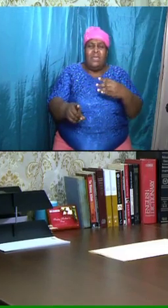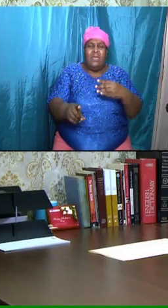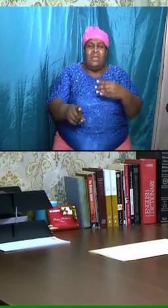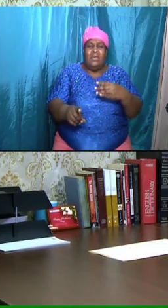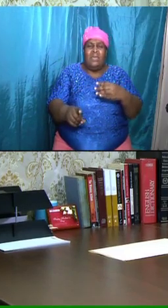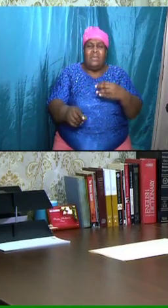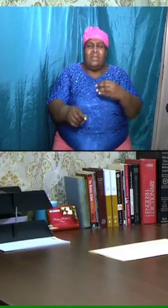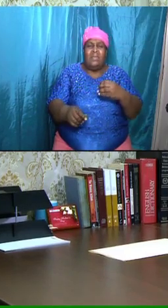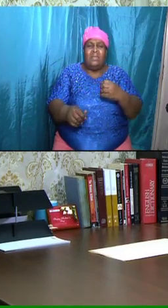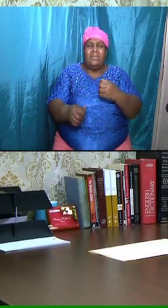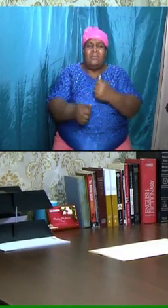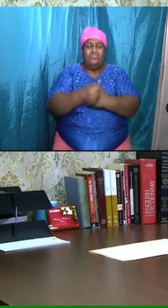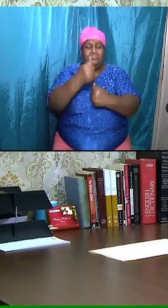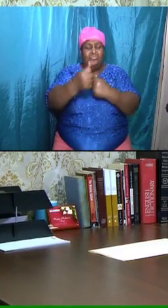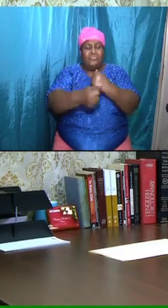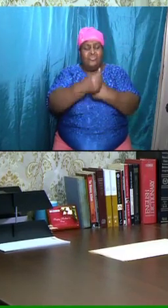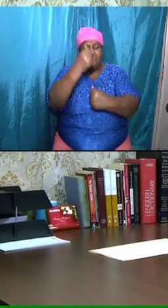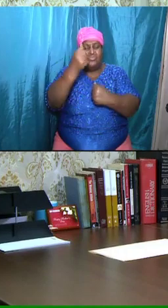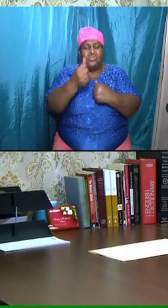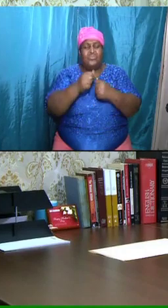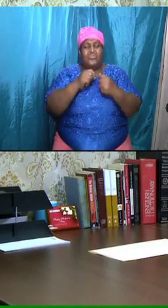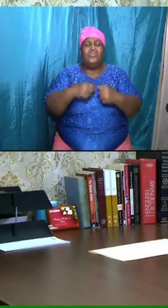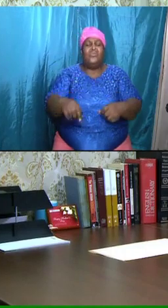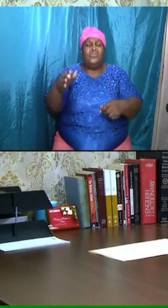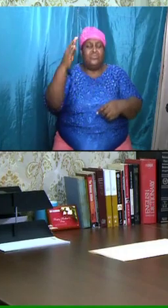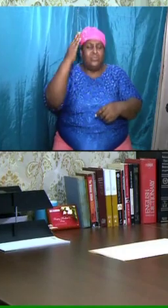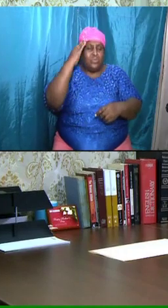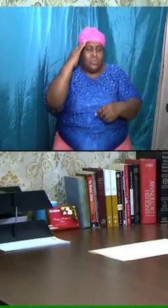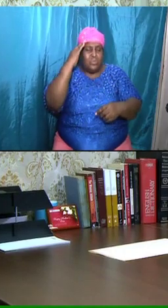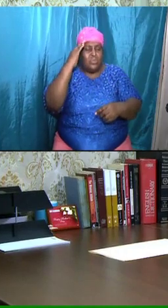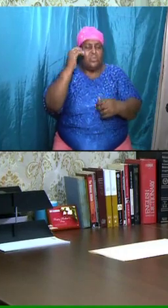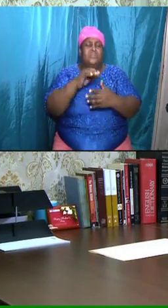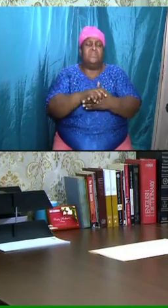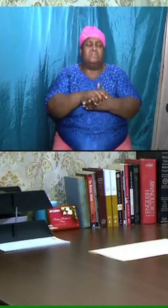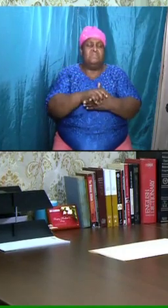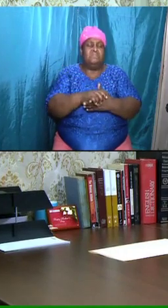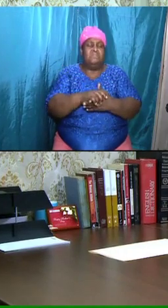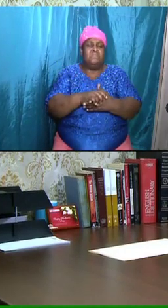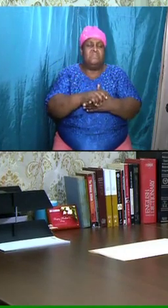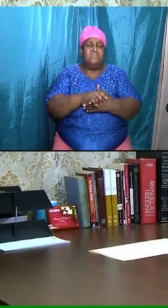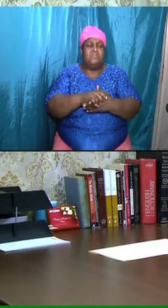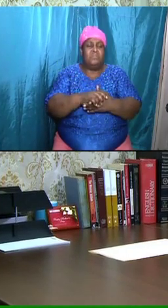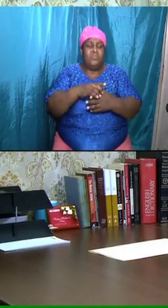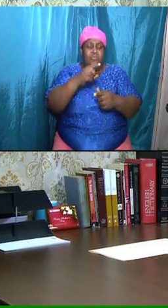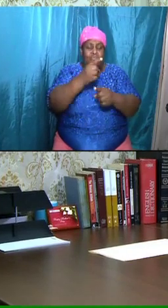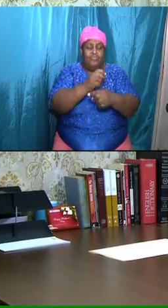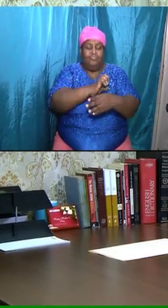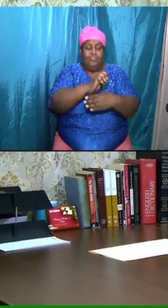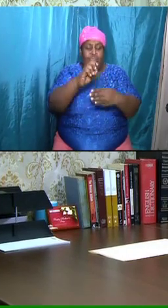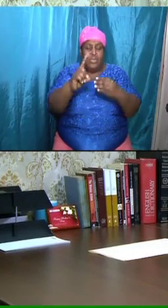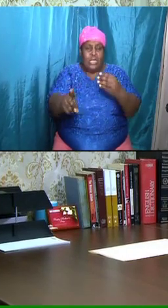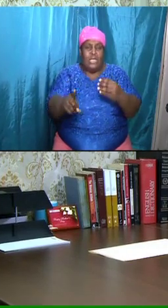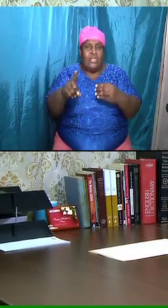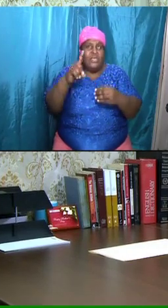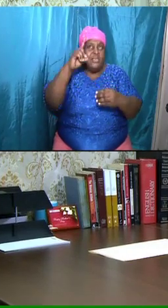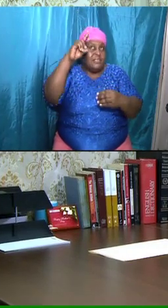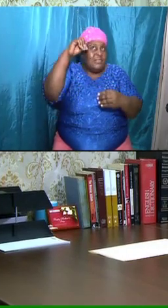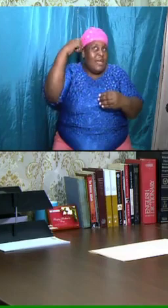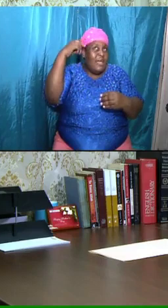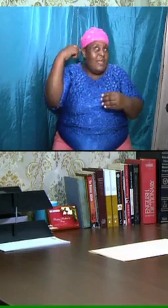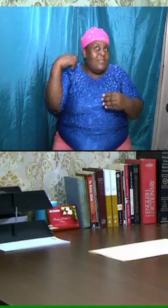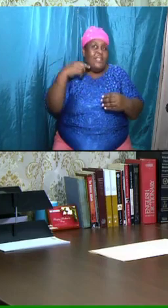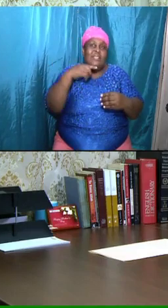And so Daniel went right to the end from the time that the Messiah was cut off right to the end. And Daniel